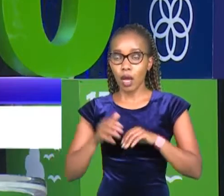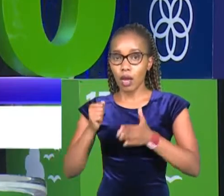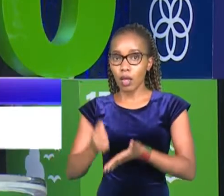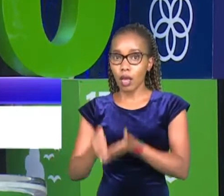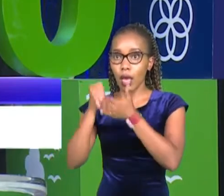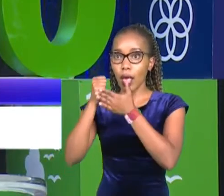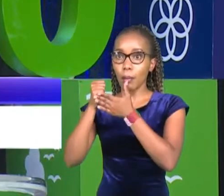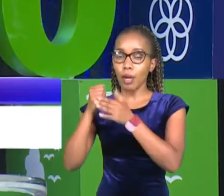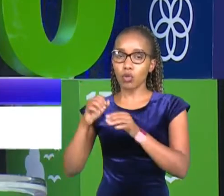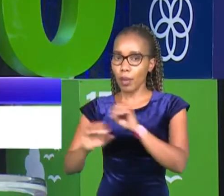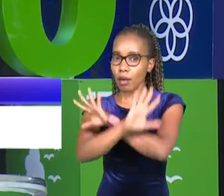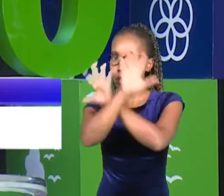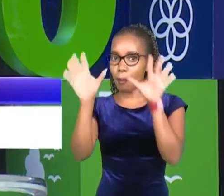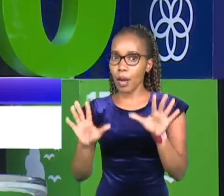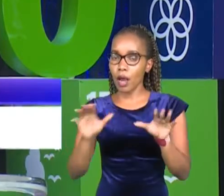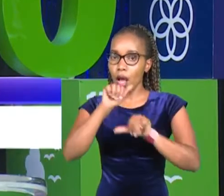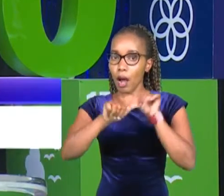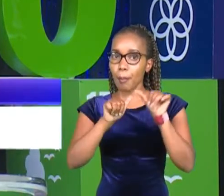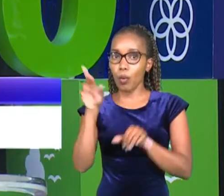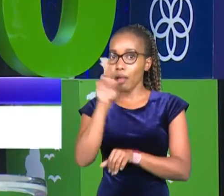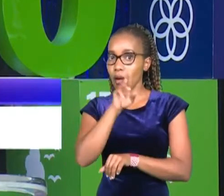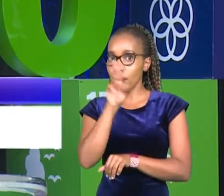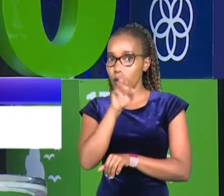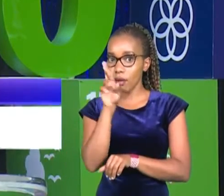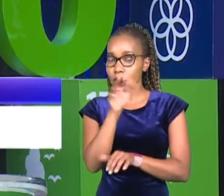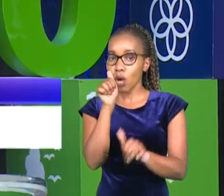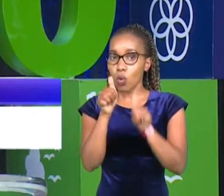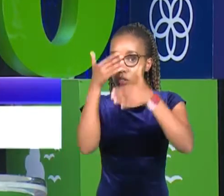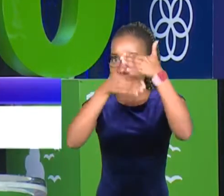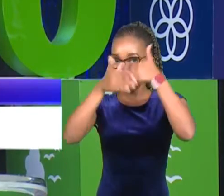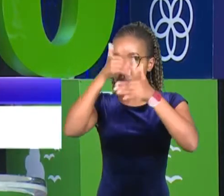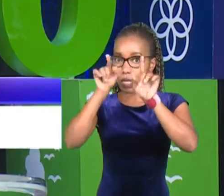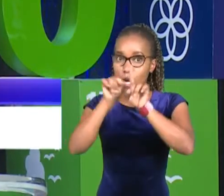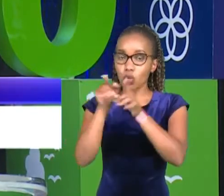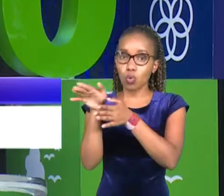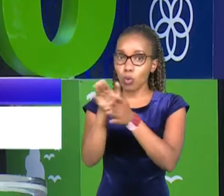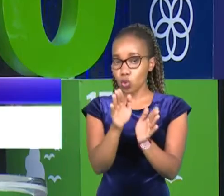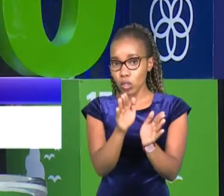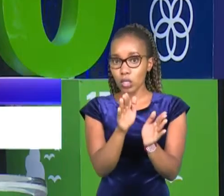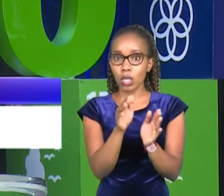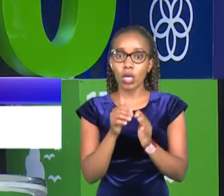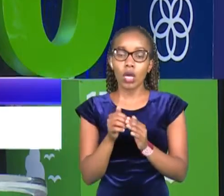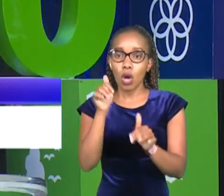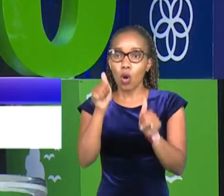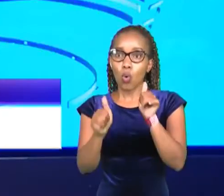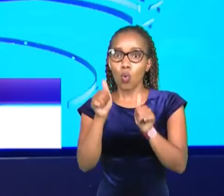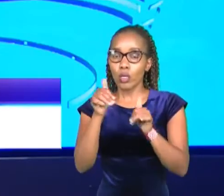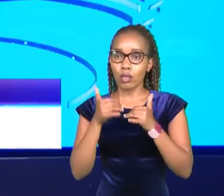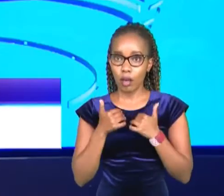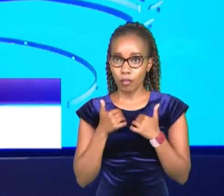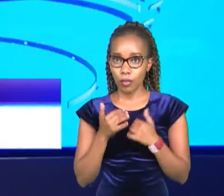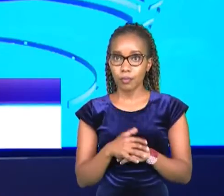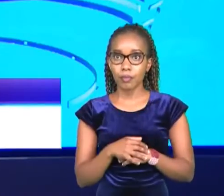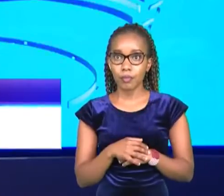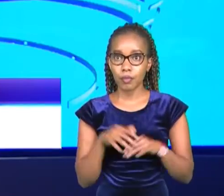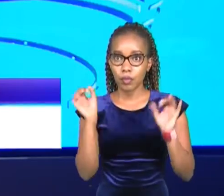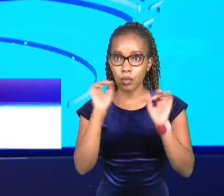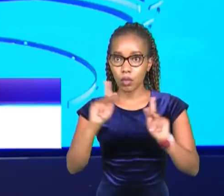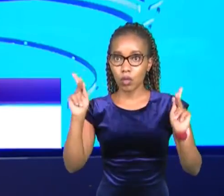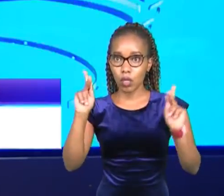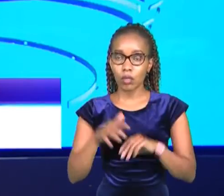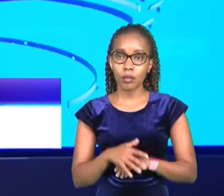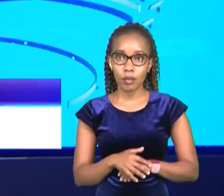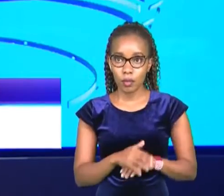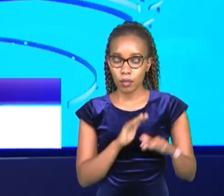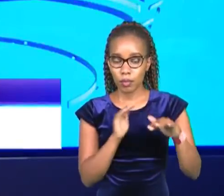to be transparent about the risks that they face and the opportunities that they also encounter. All right, to